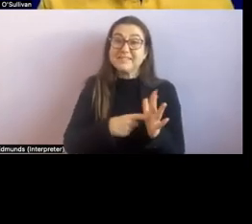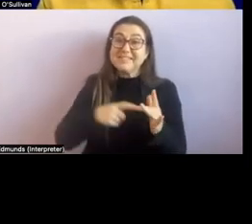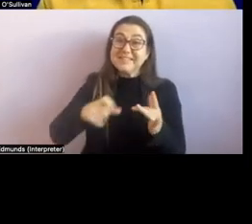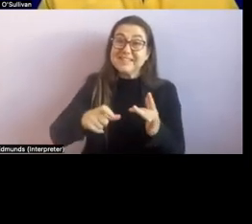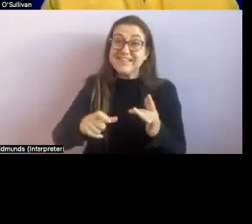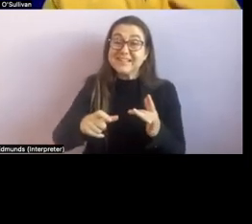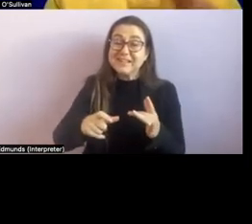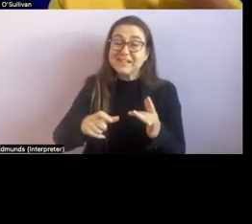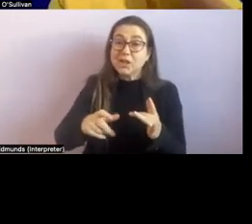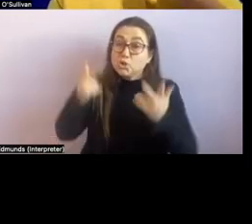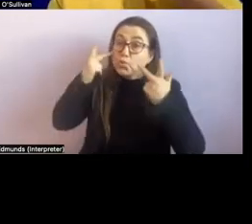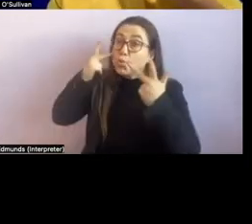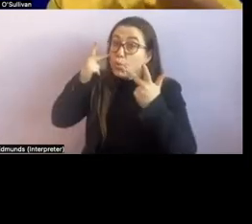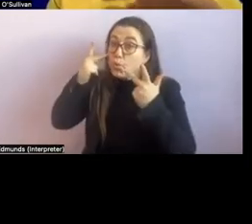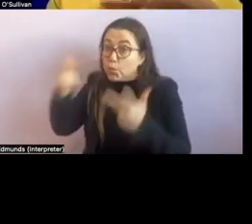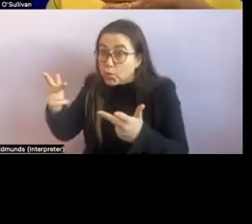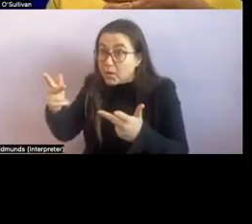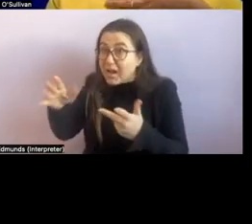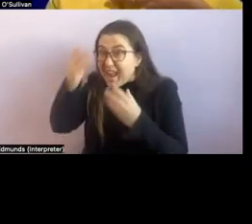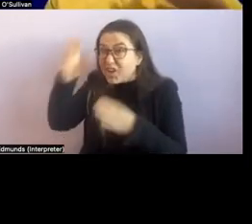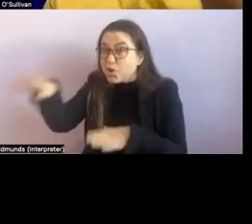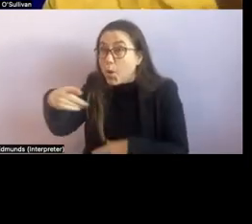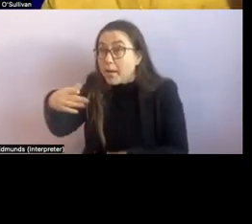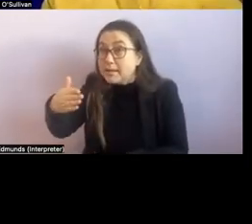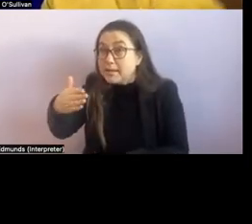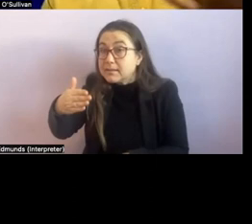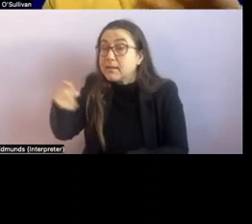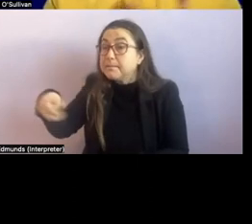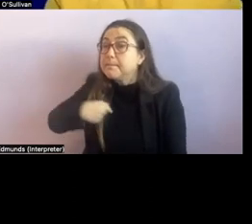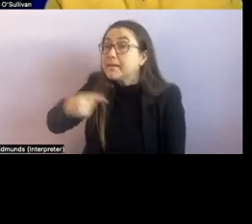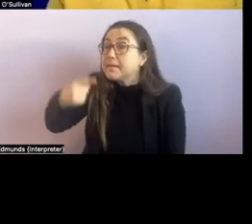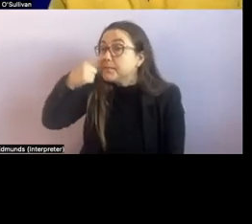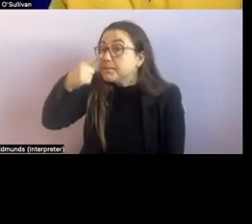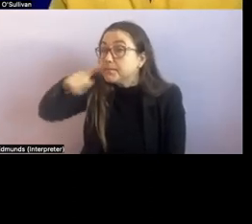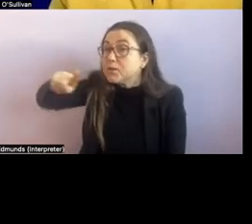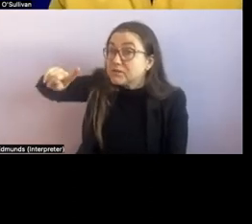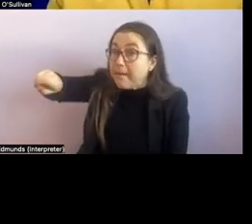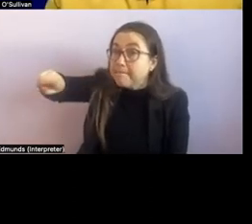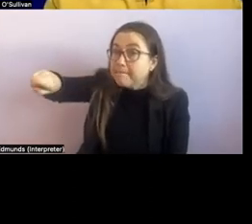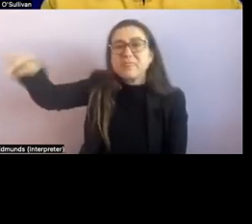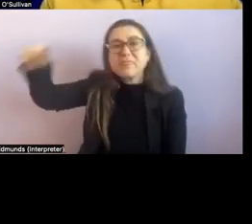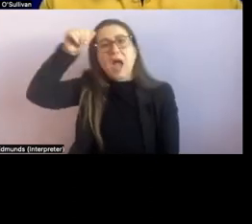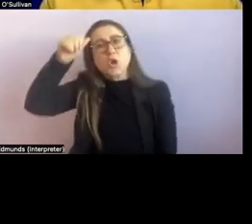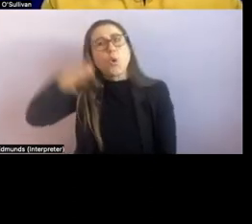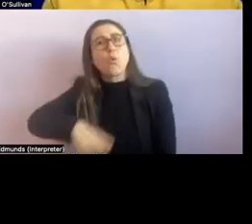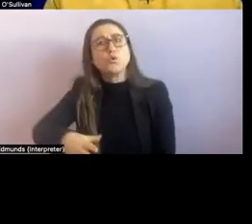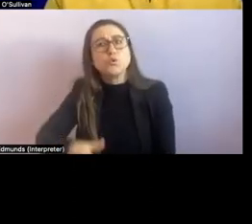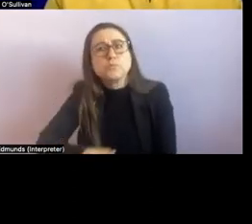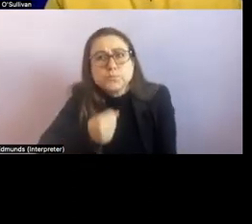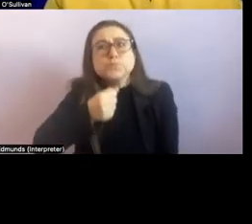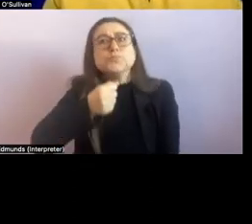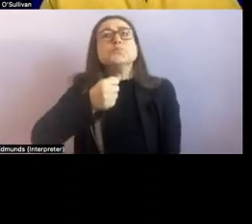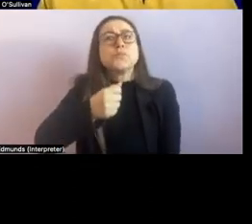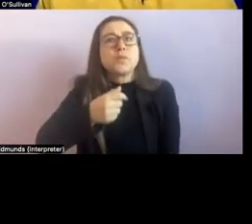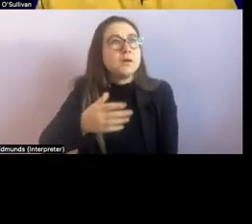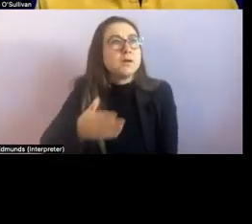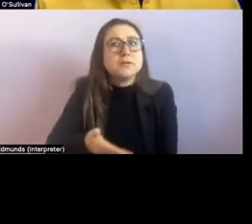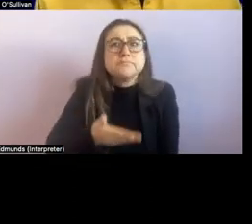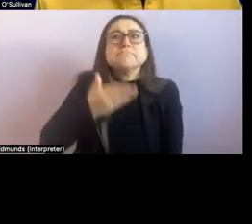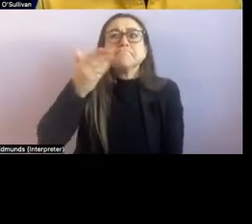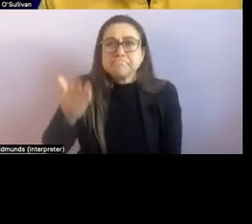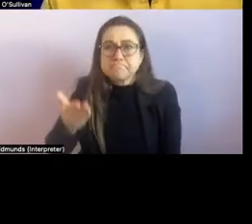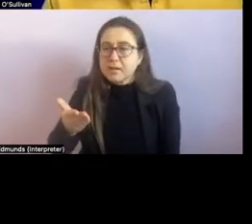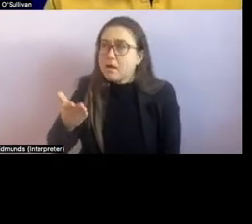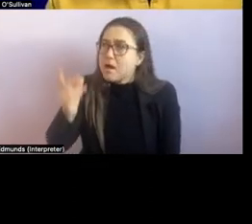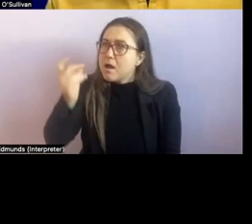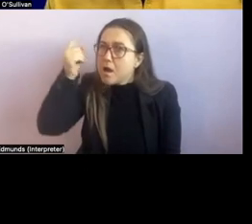something was to do a double tap on his nose he would do a really big inhalation to draw his attention to his environment um different smells